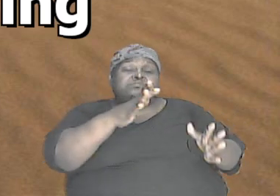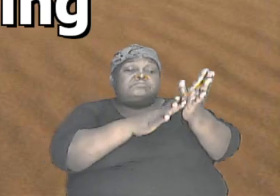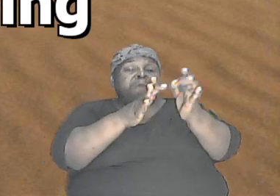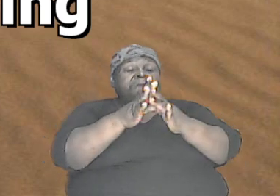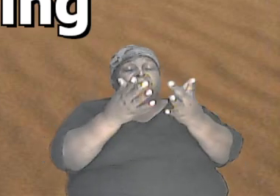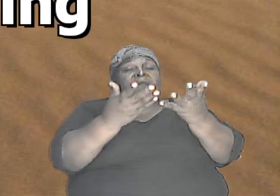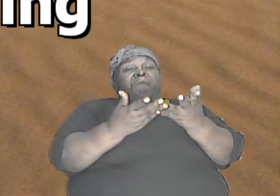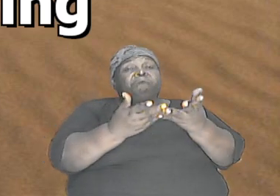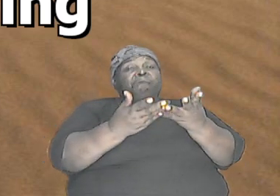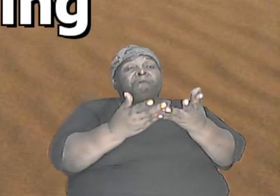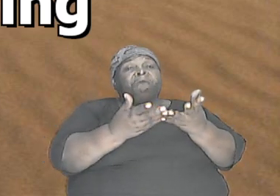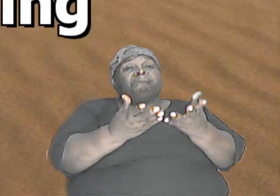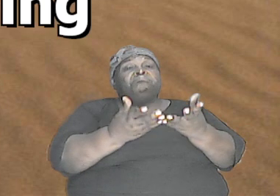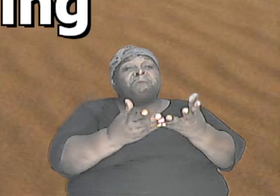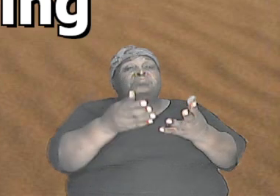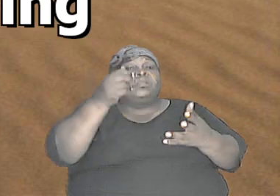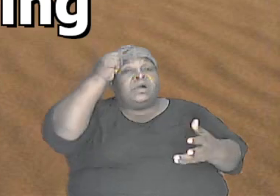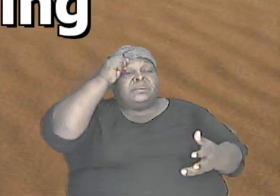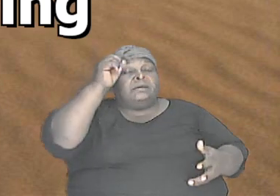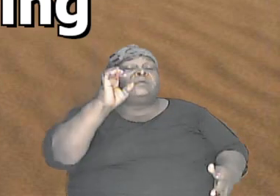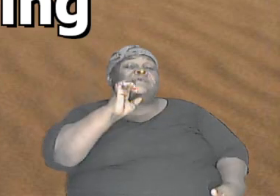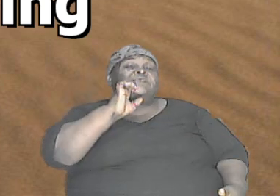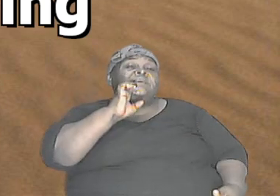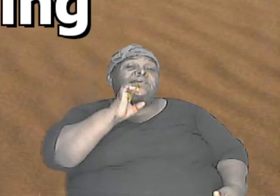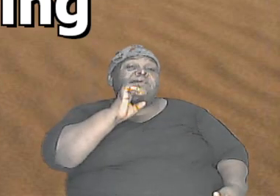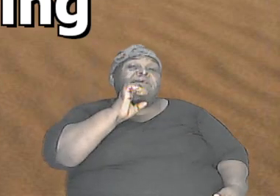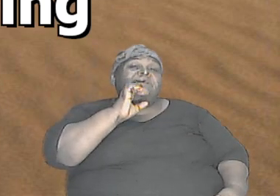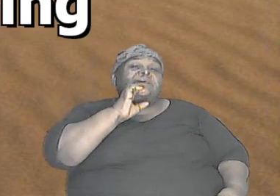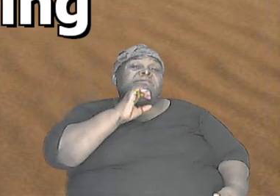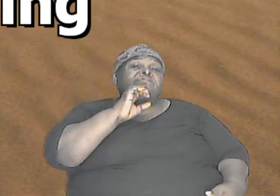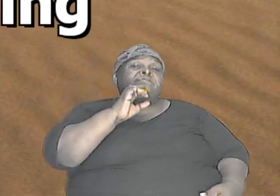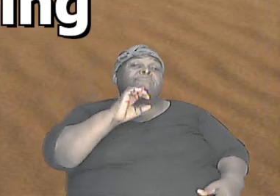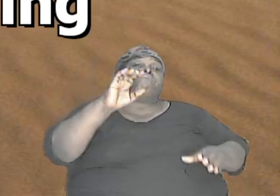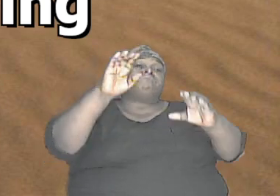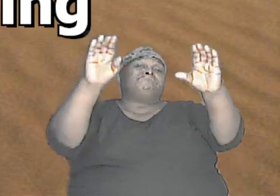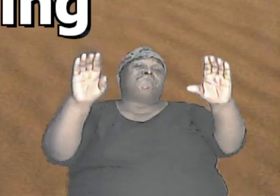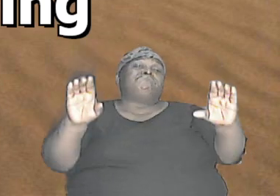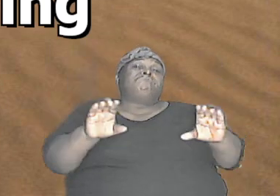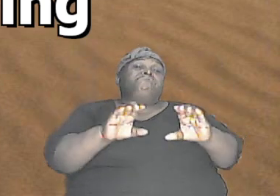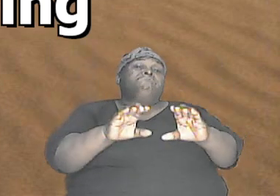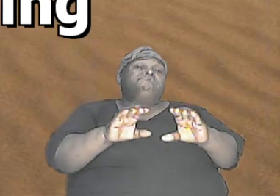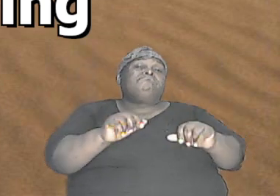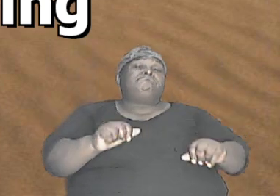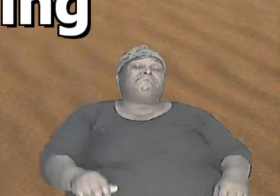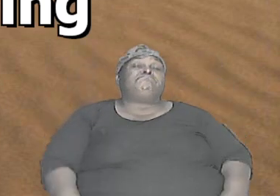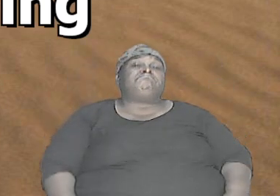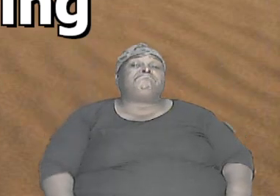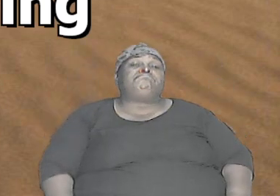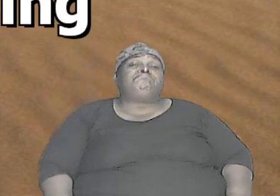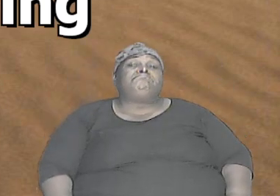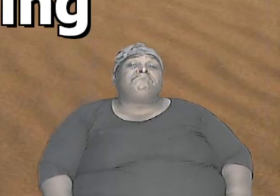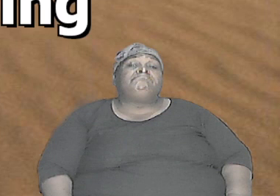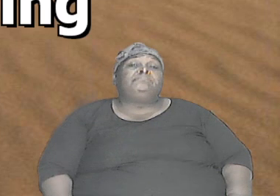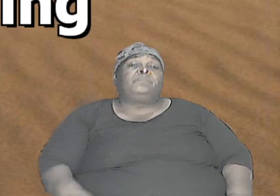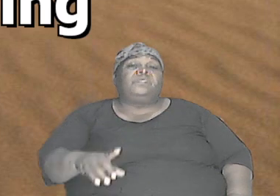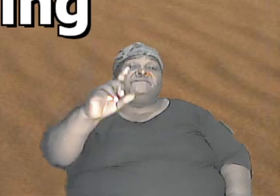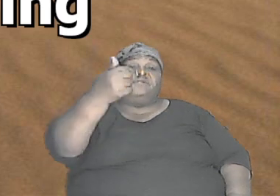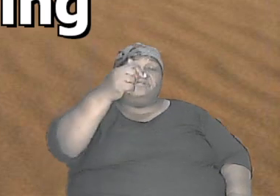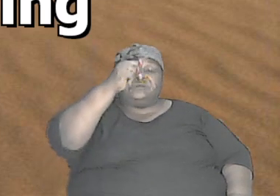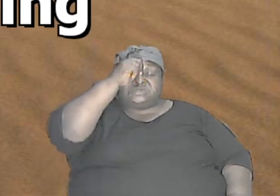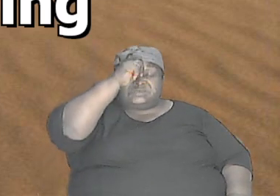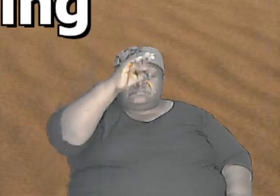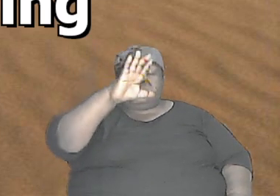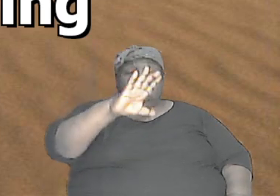and so Adam and Eve based on the slide that we were showing was the first